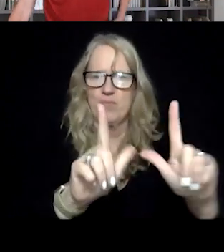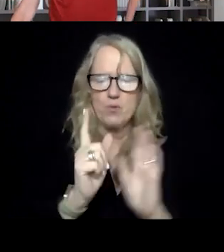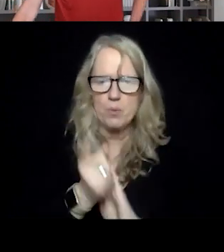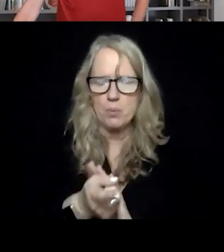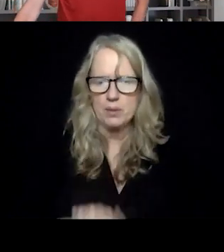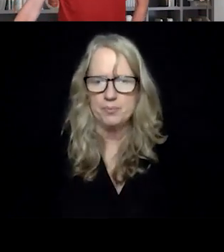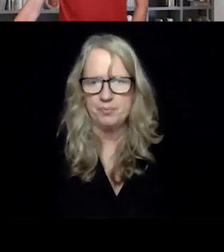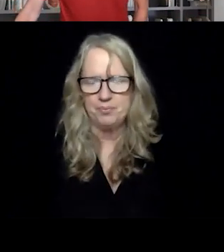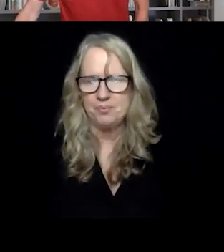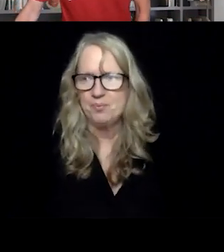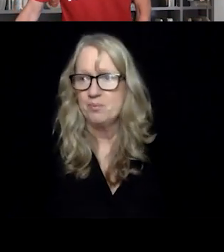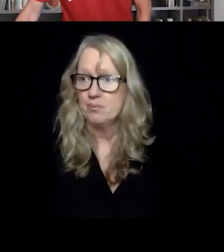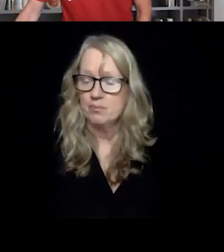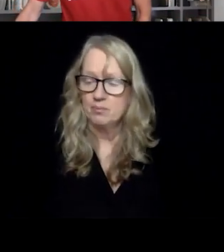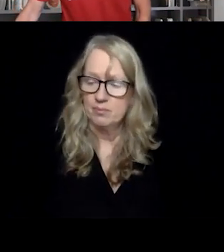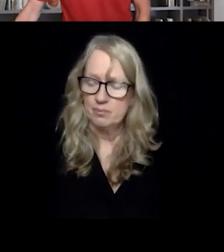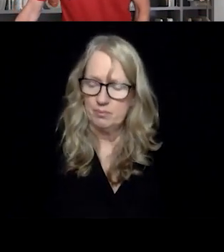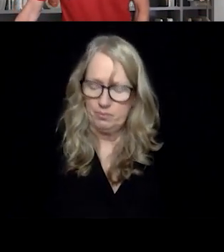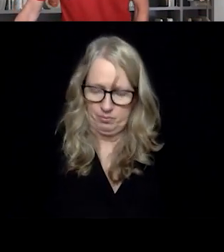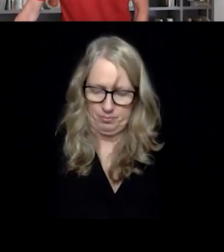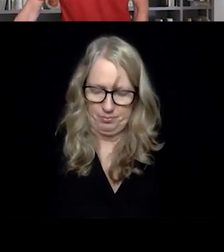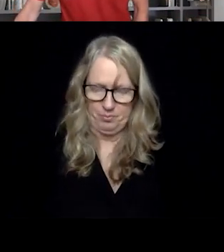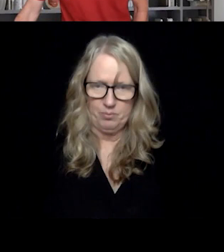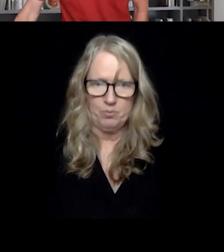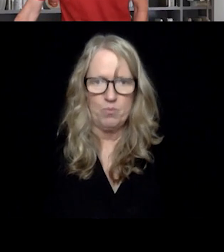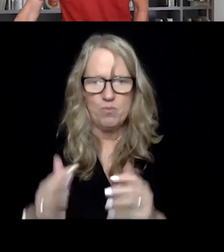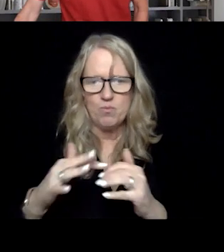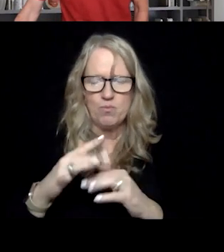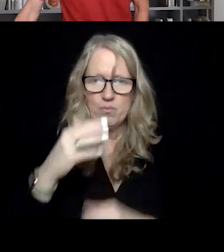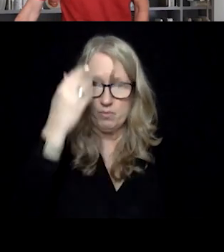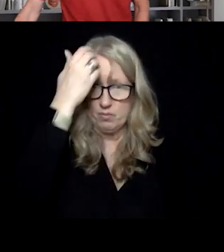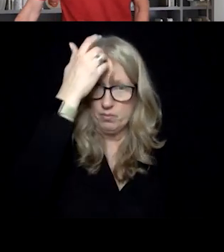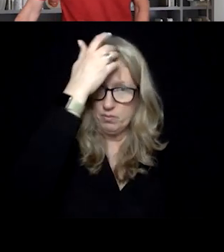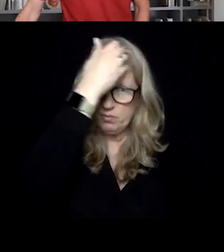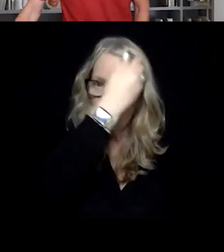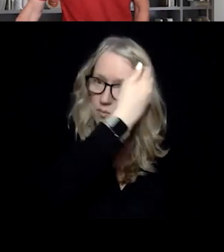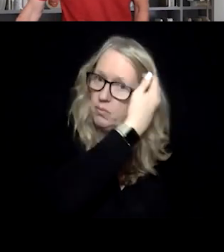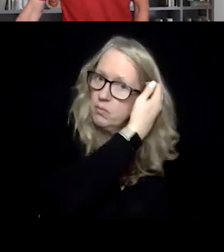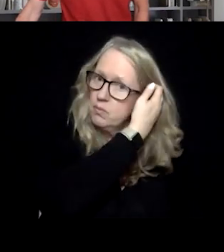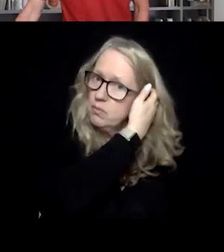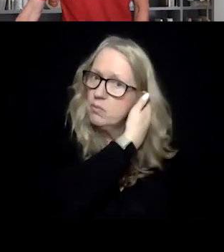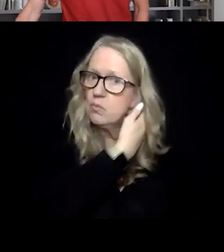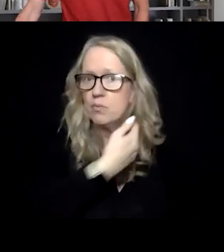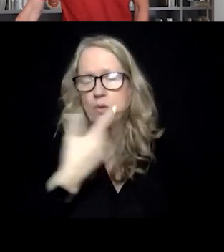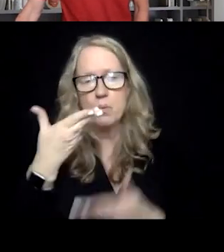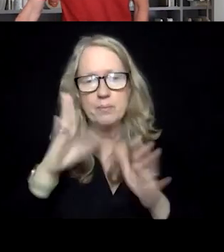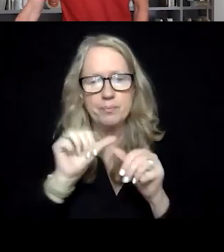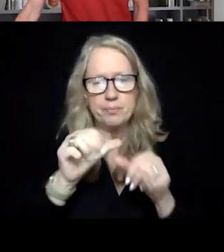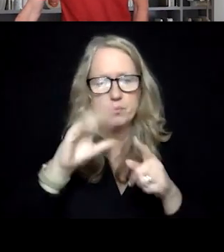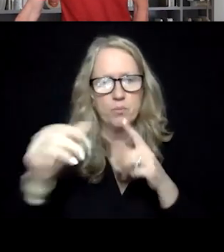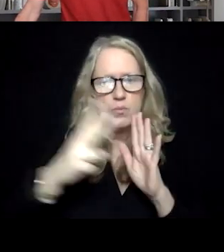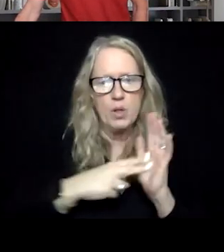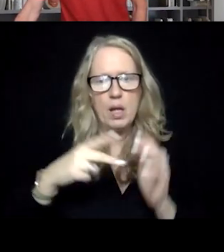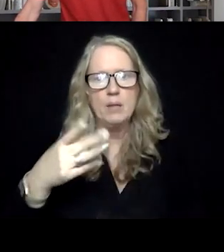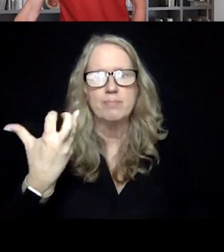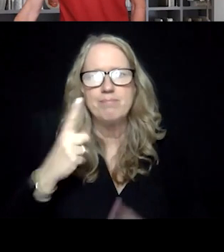Got it. It's like a hundred coming through. We'll let that keep, keep reading. Okay, great. Great. So